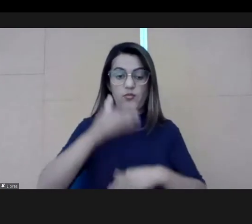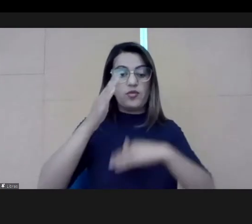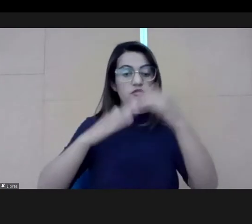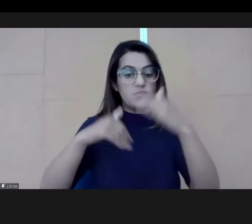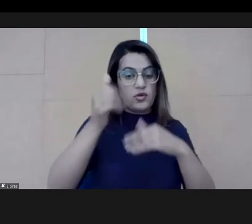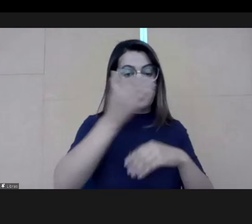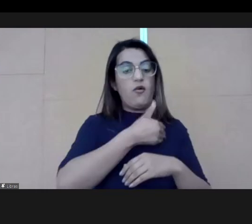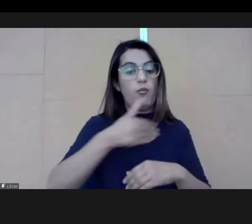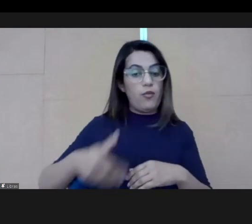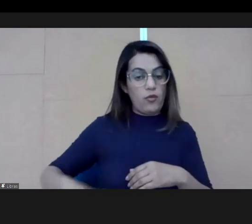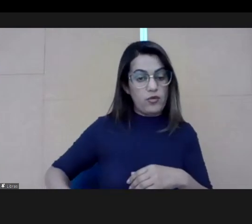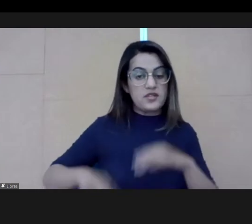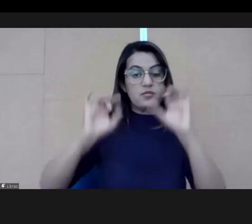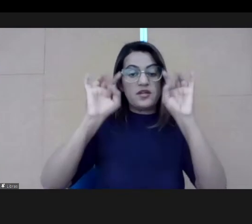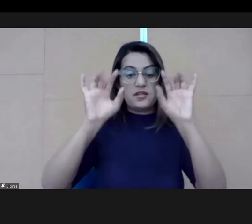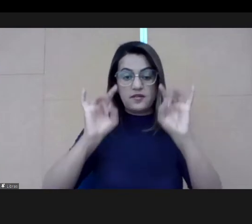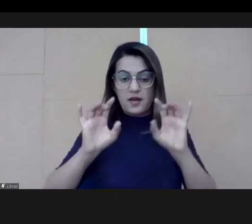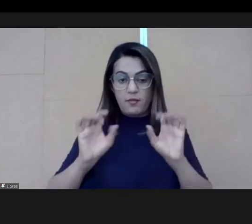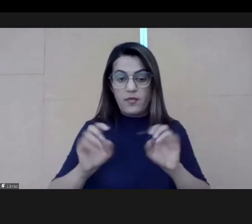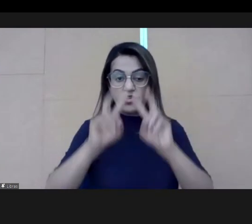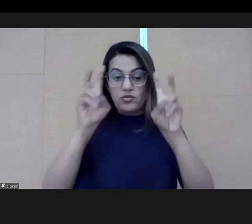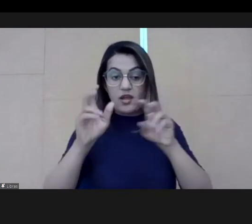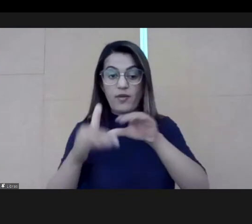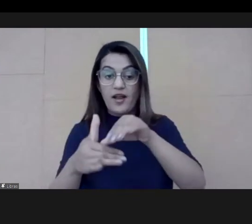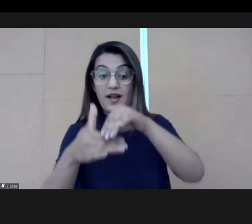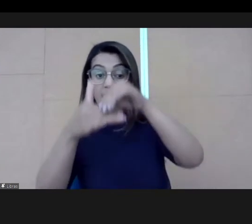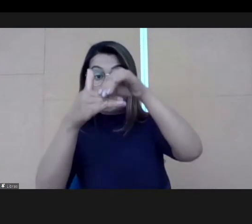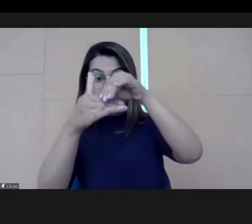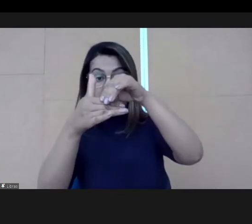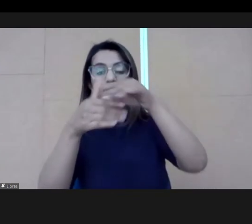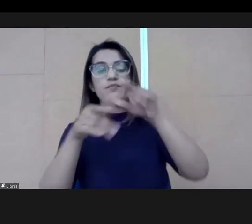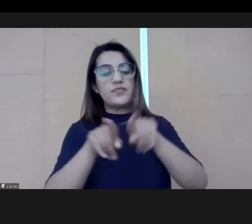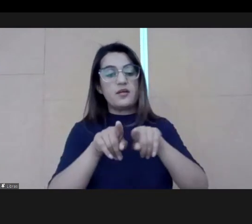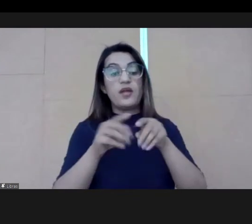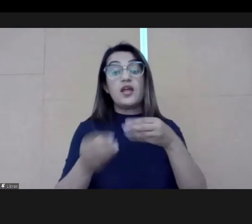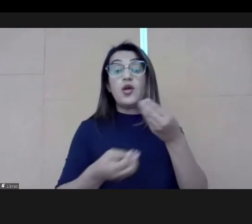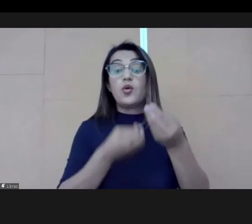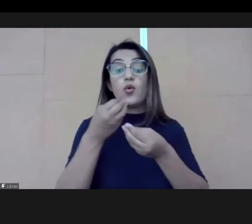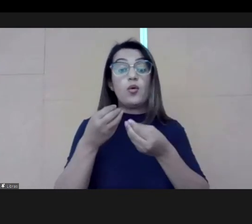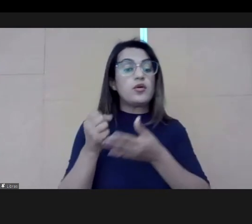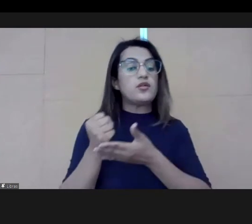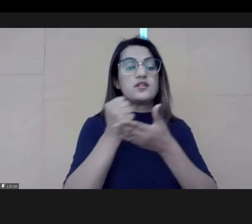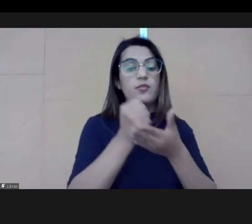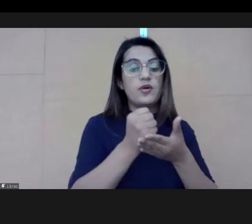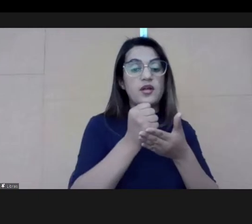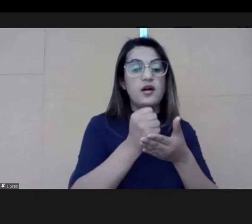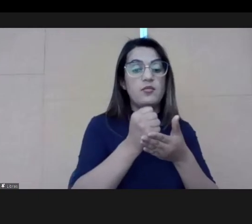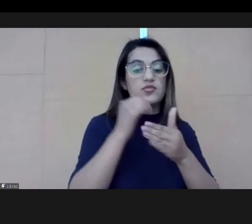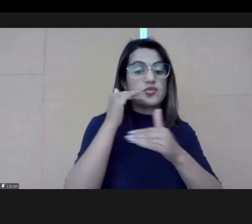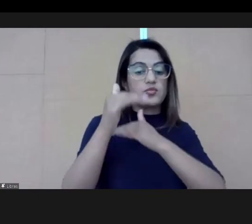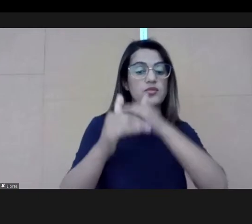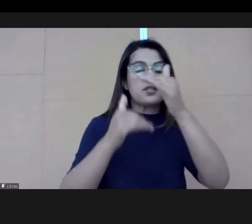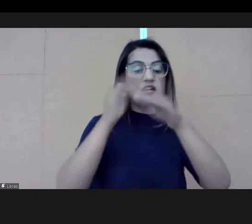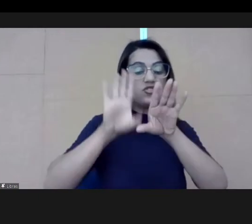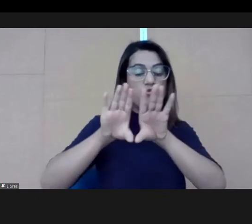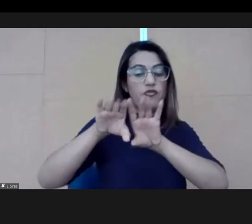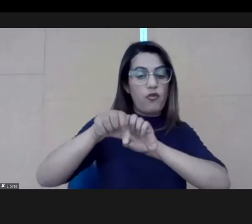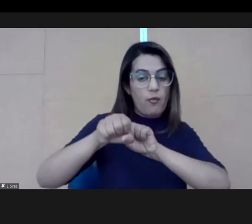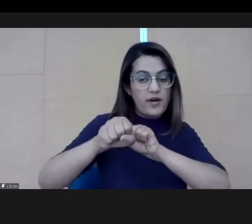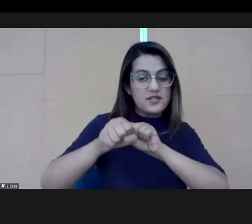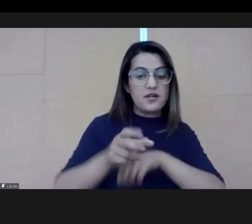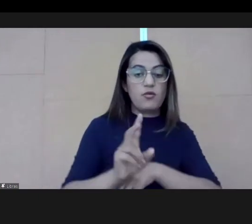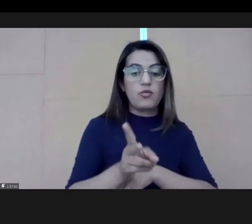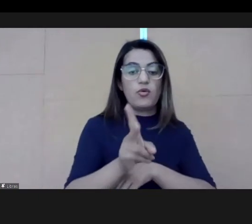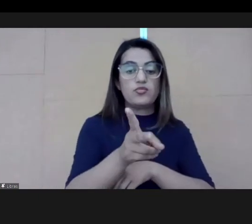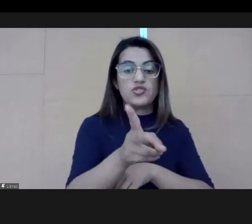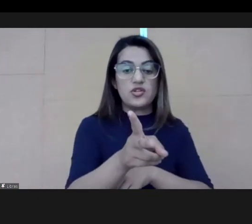and especially talking about leaders. How can we support the